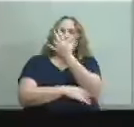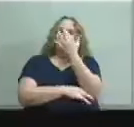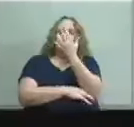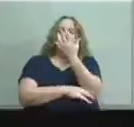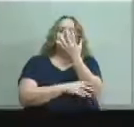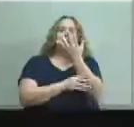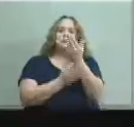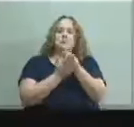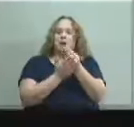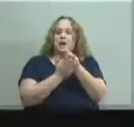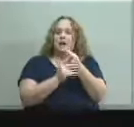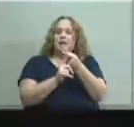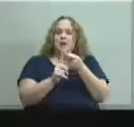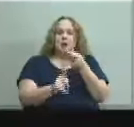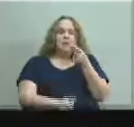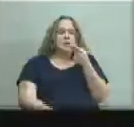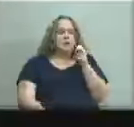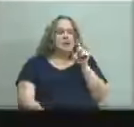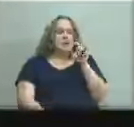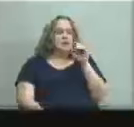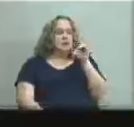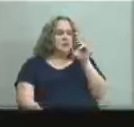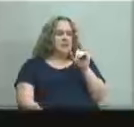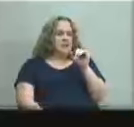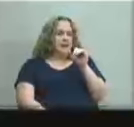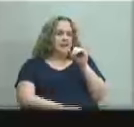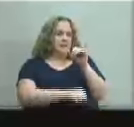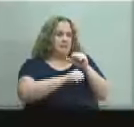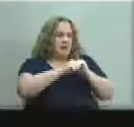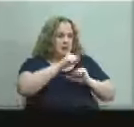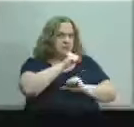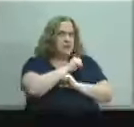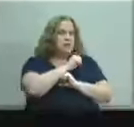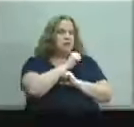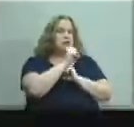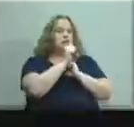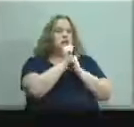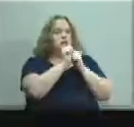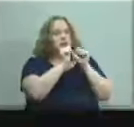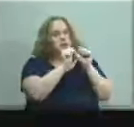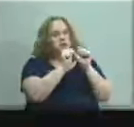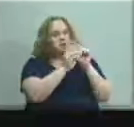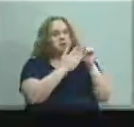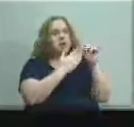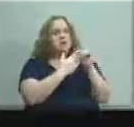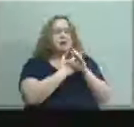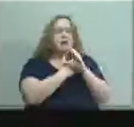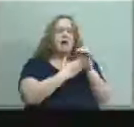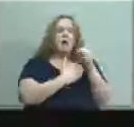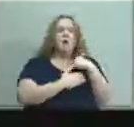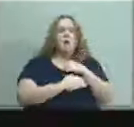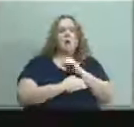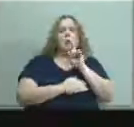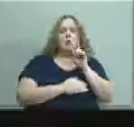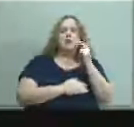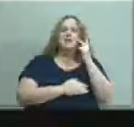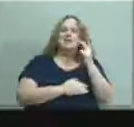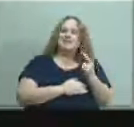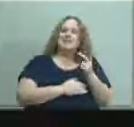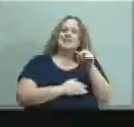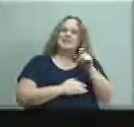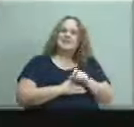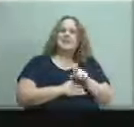foundation of several hundred thousand dollars to continue the projects and literally see or really see this as something that sort of has a